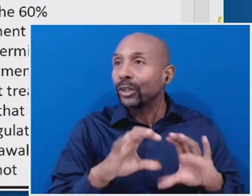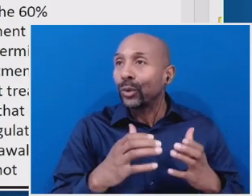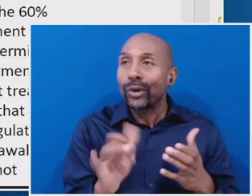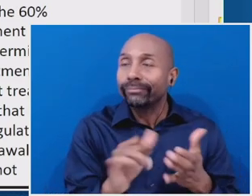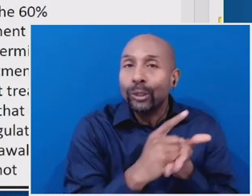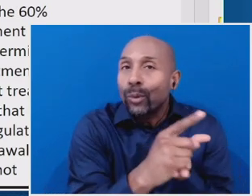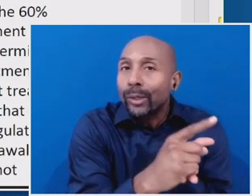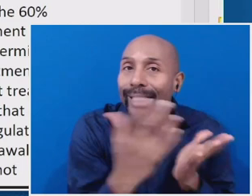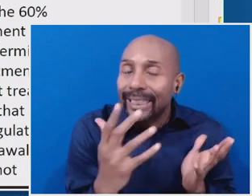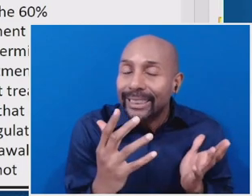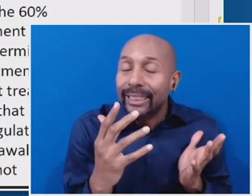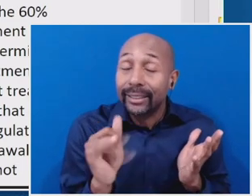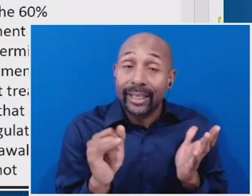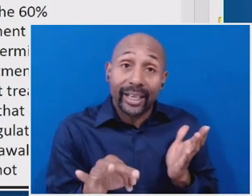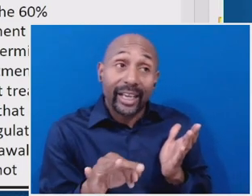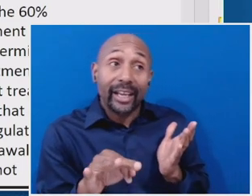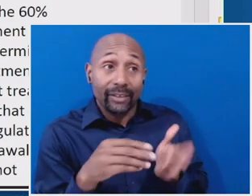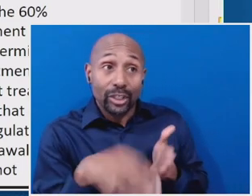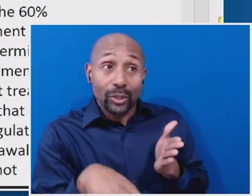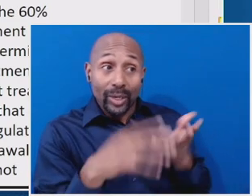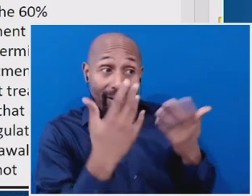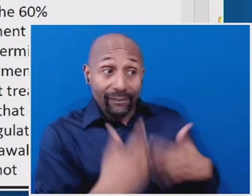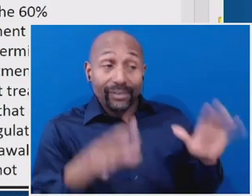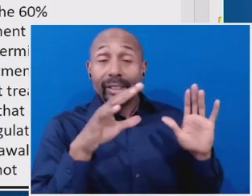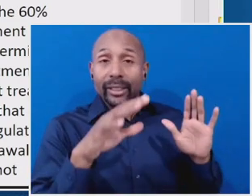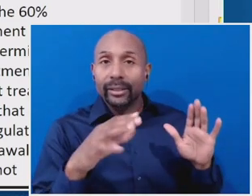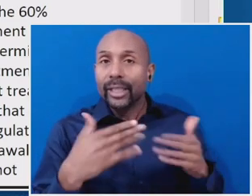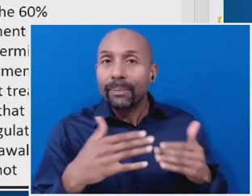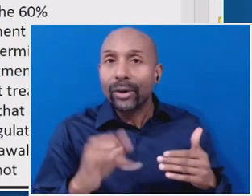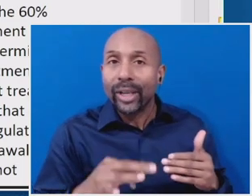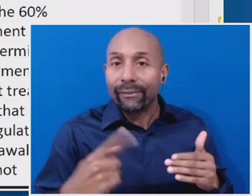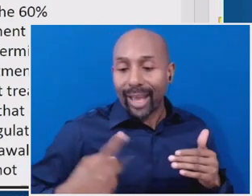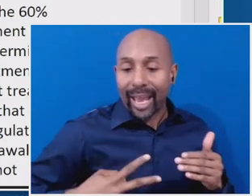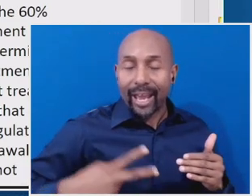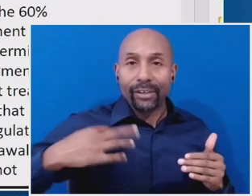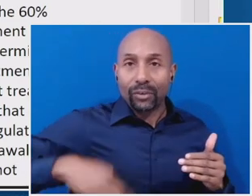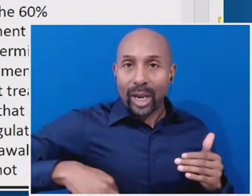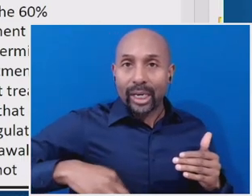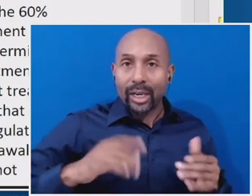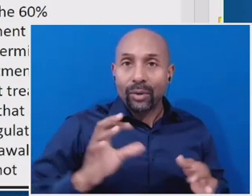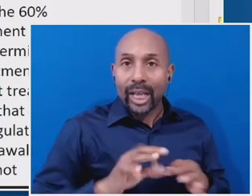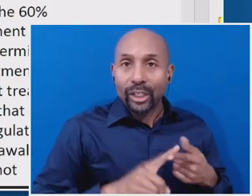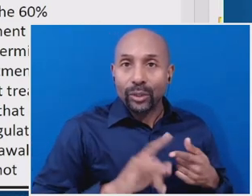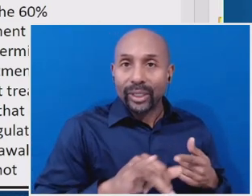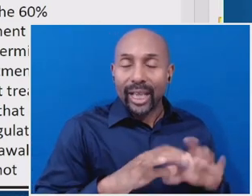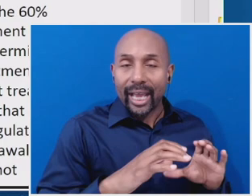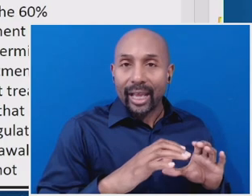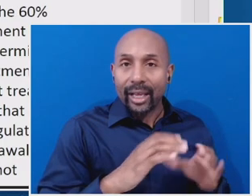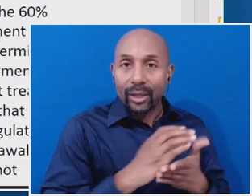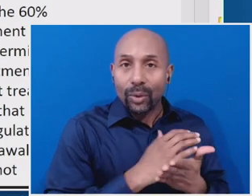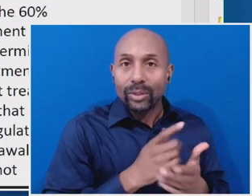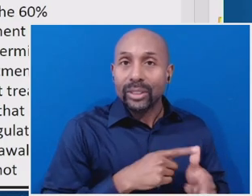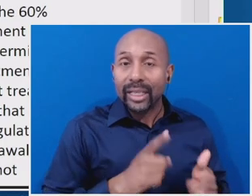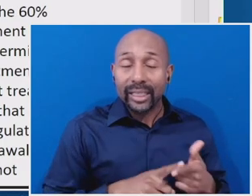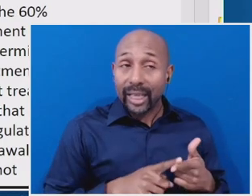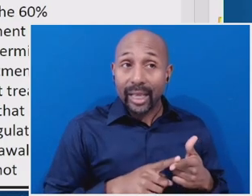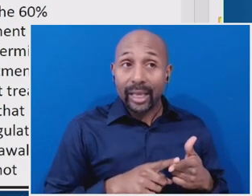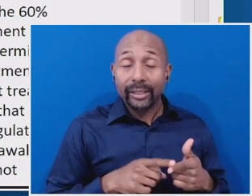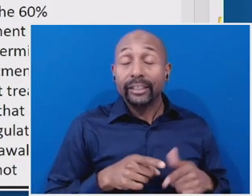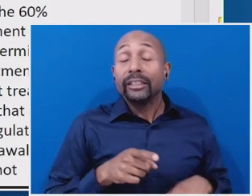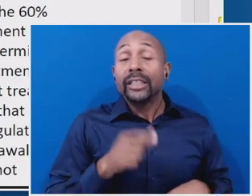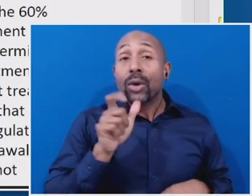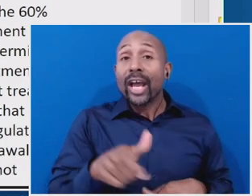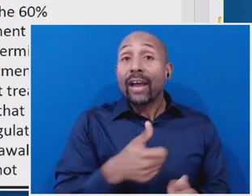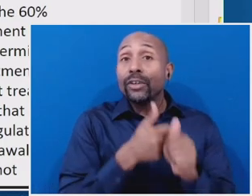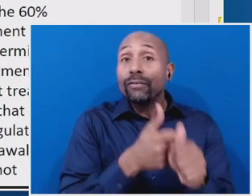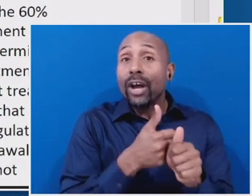credit or a credit associated with that very short course, the student could then never be subject to the R2-T4 requirements. Uh, so this was a